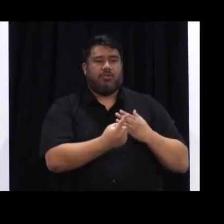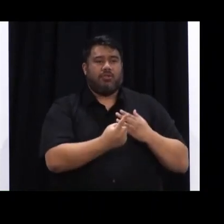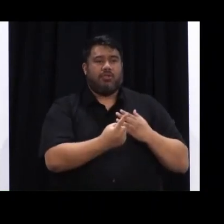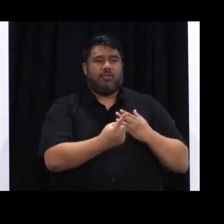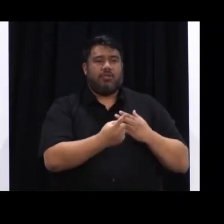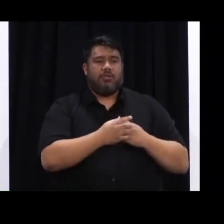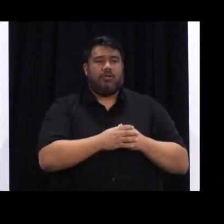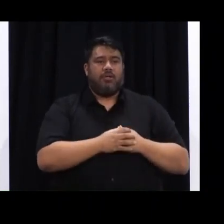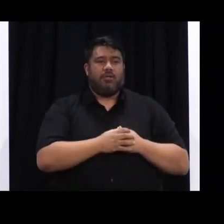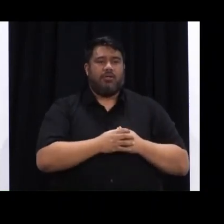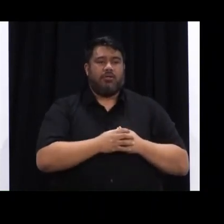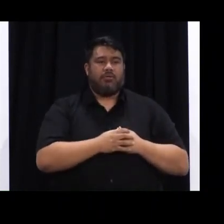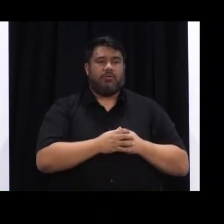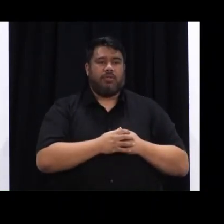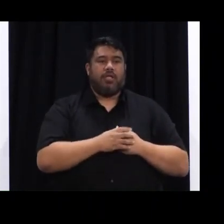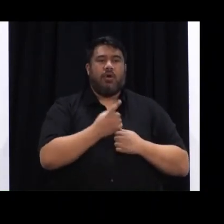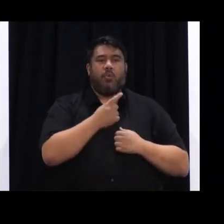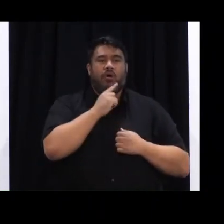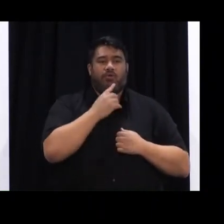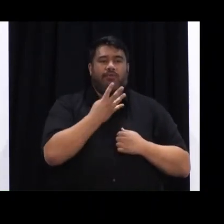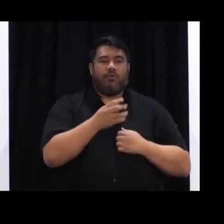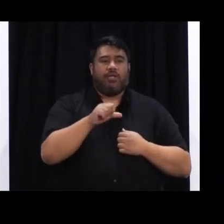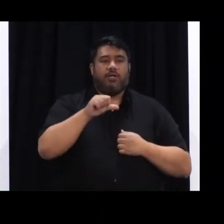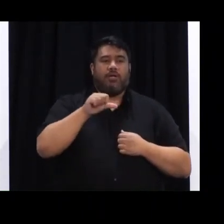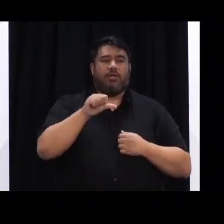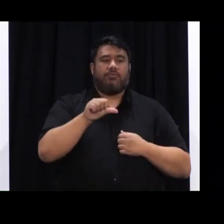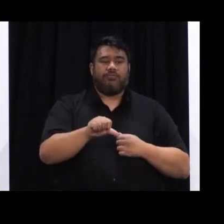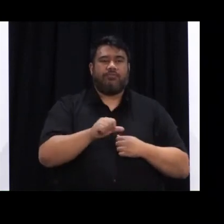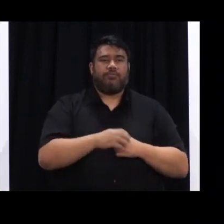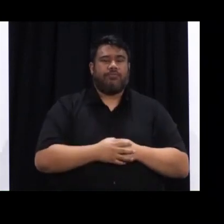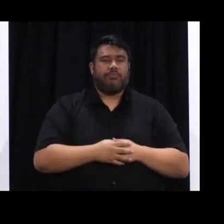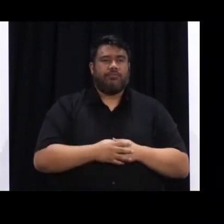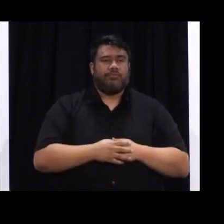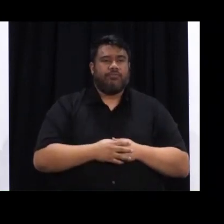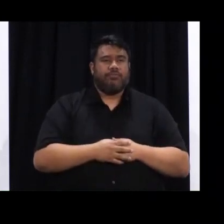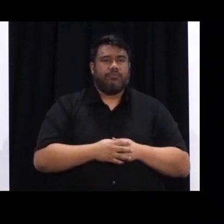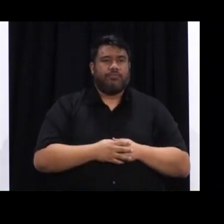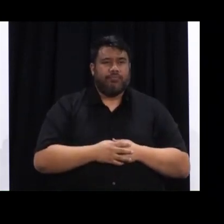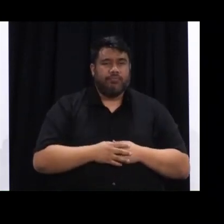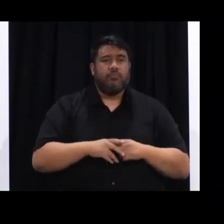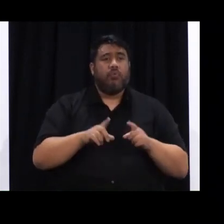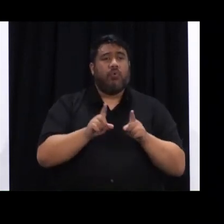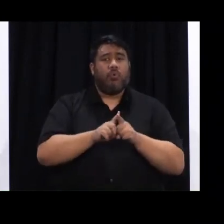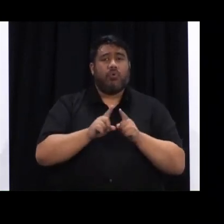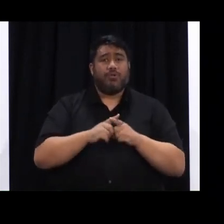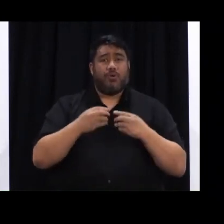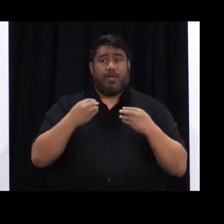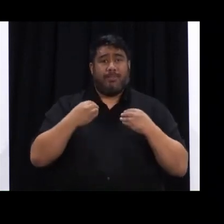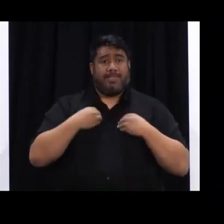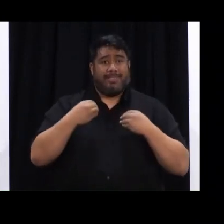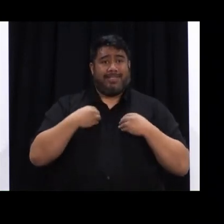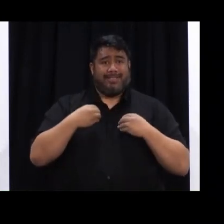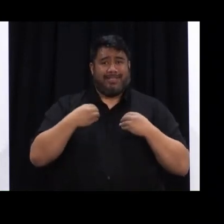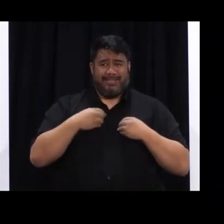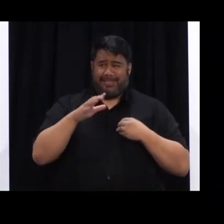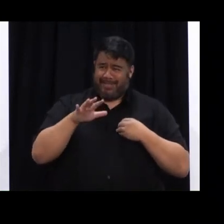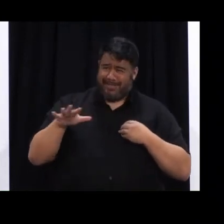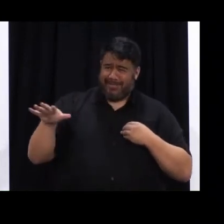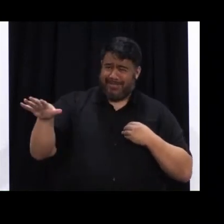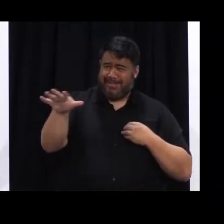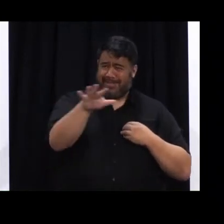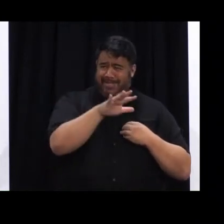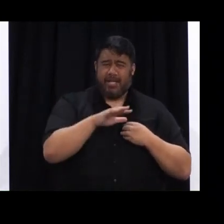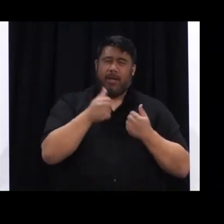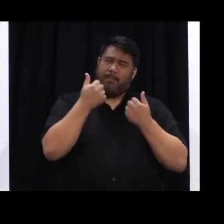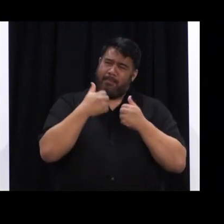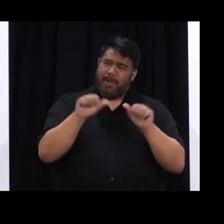I would like to move on to scanning, and I'd like to give a shout-out to the many businesses who are displaying QR codes where they are very visible